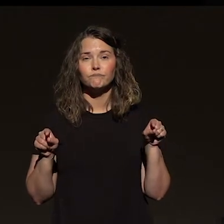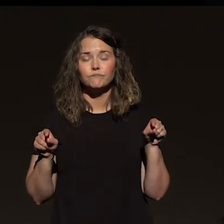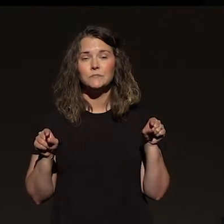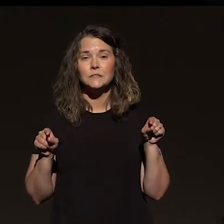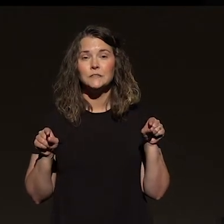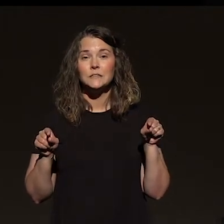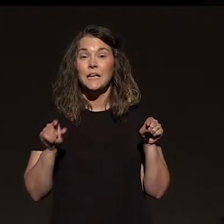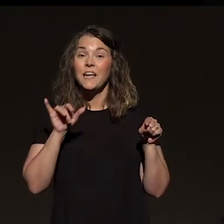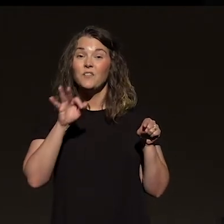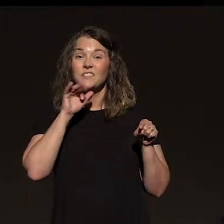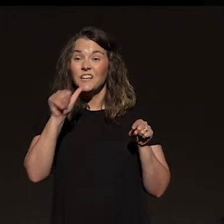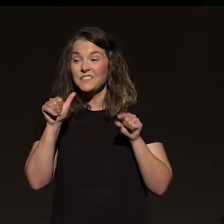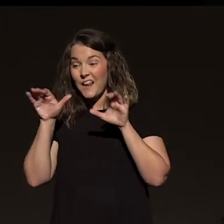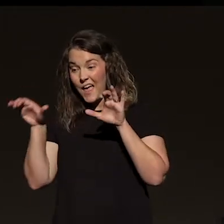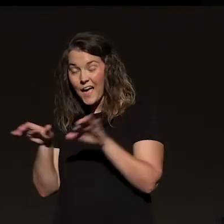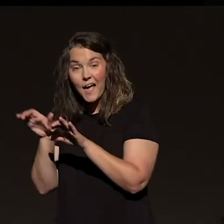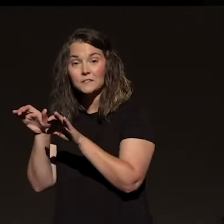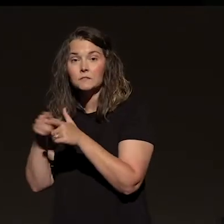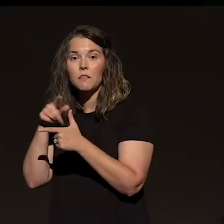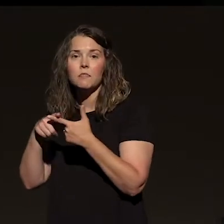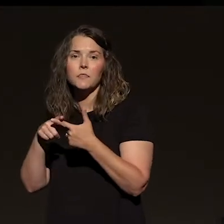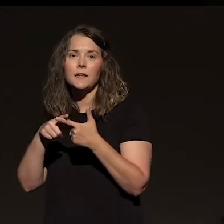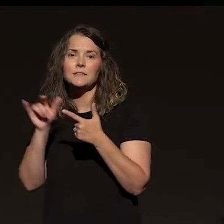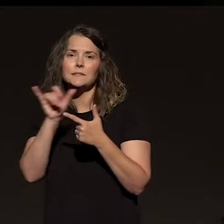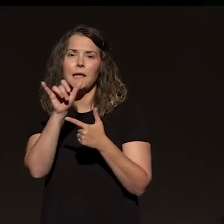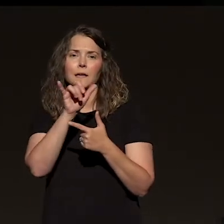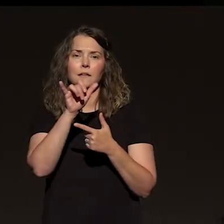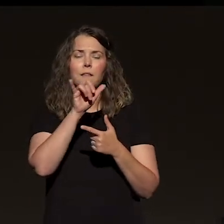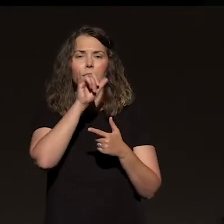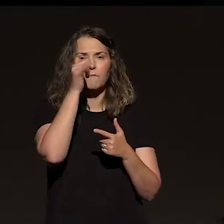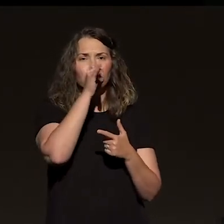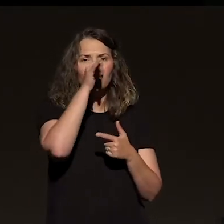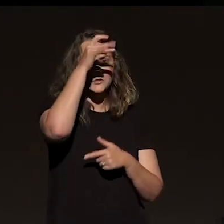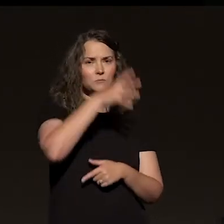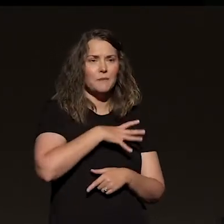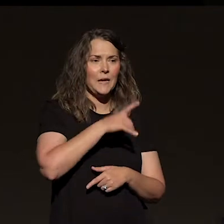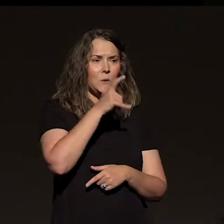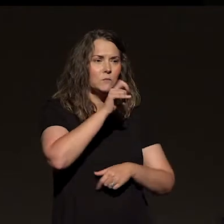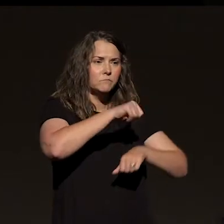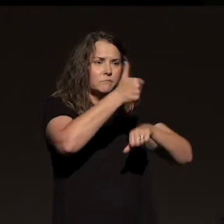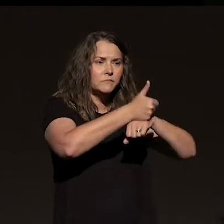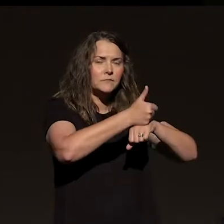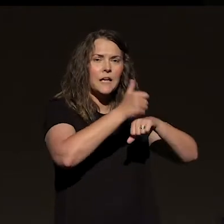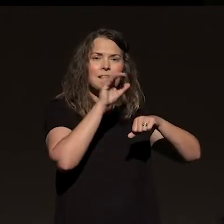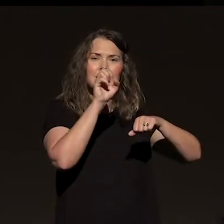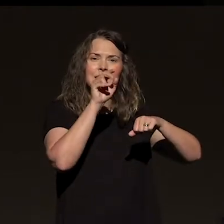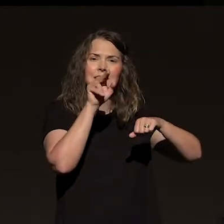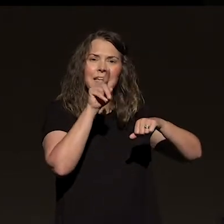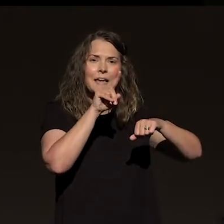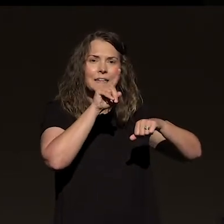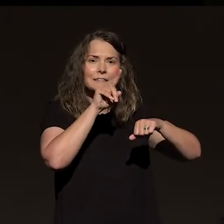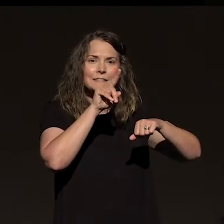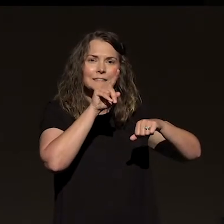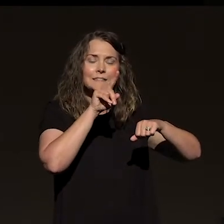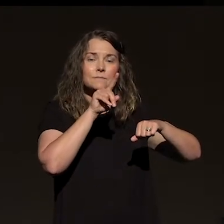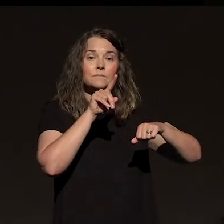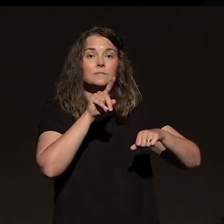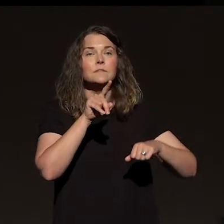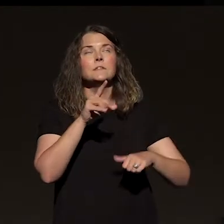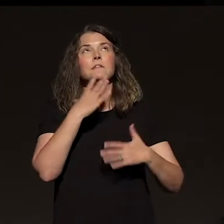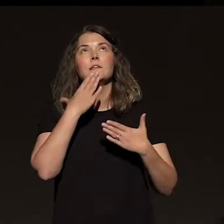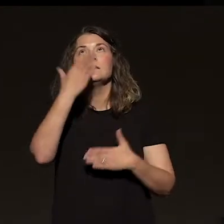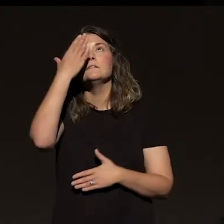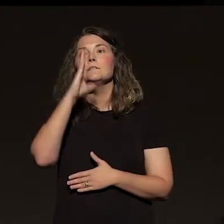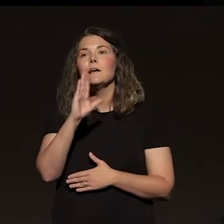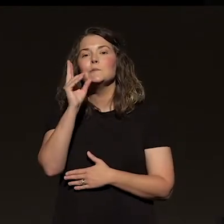this house on the sand. There's a bad foundation built on the sand. Man, thank God the beaches are about to be